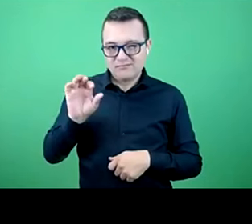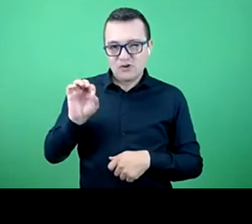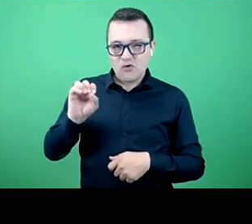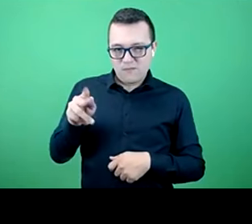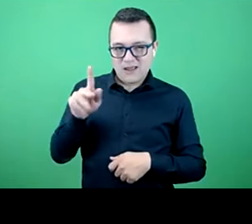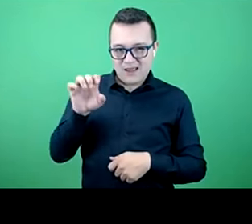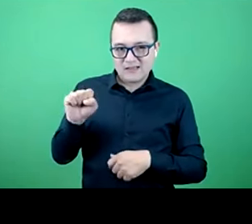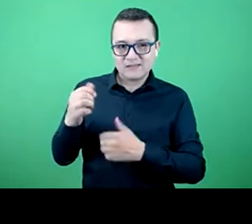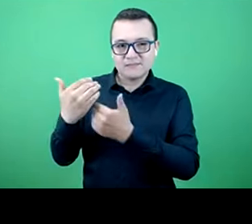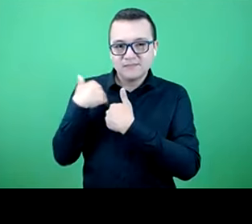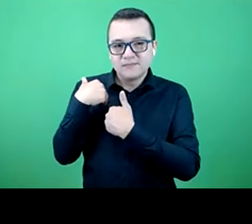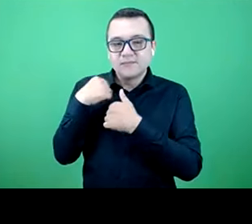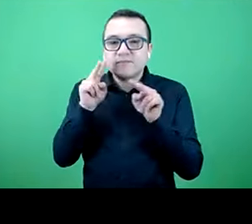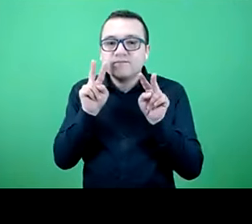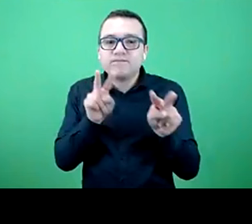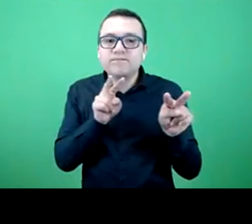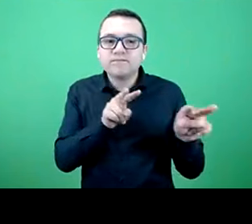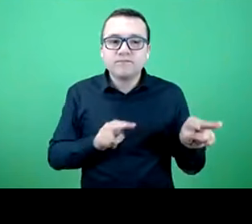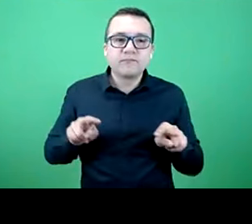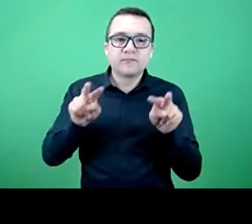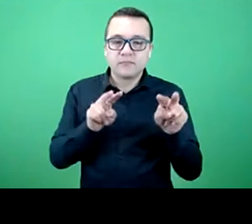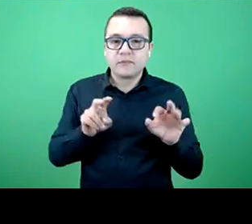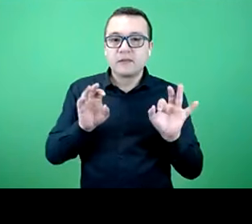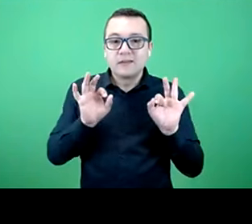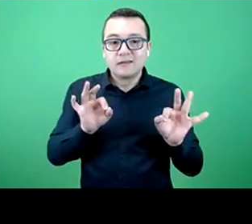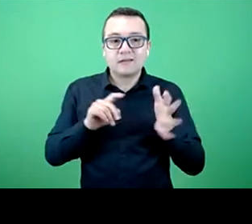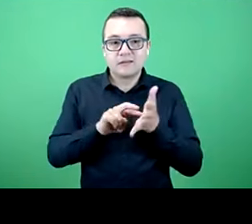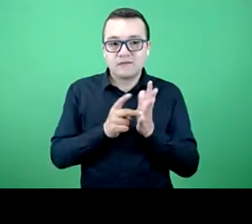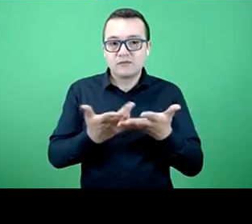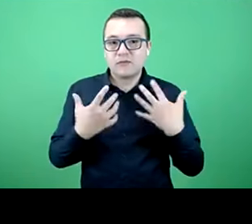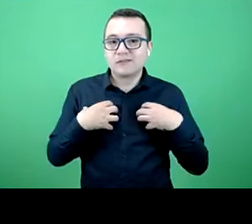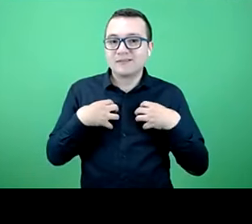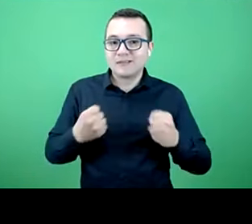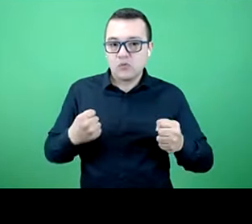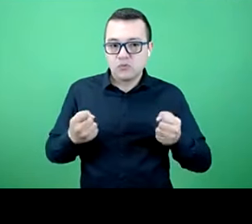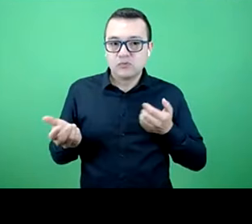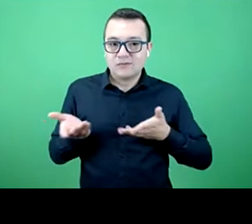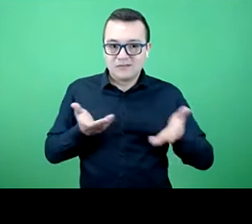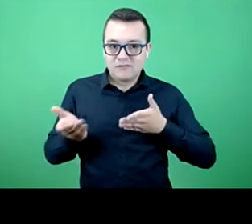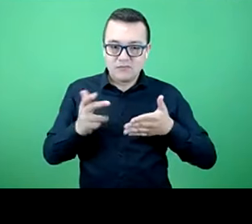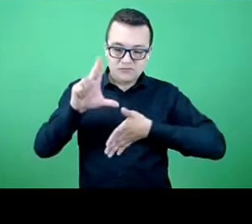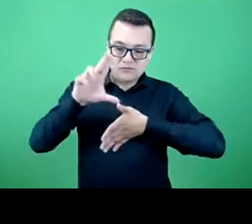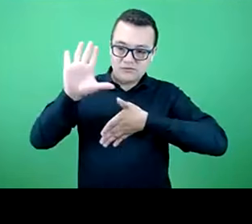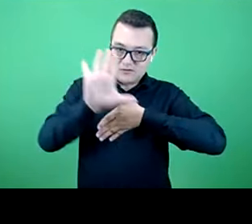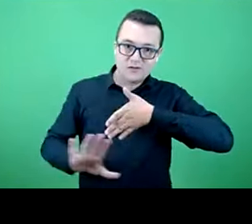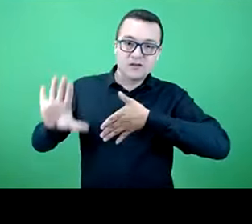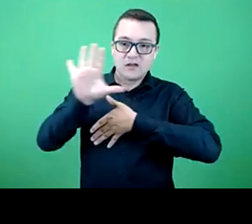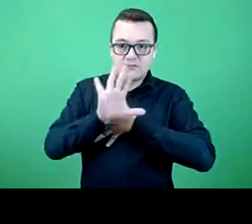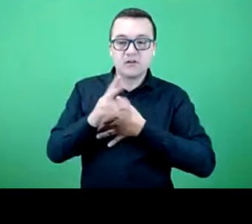we are working on an action plan to improve health services policy throughout the Americas